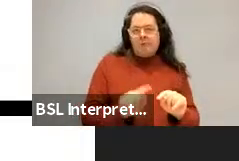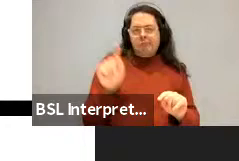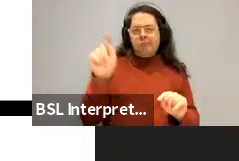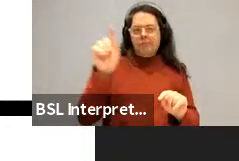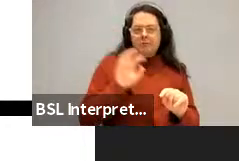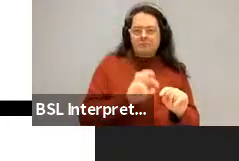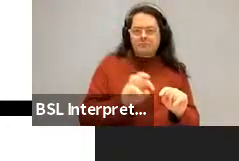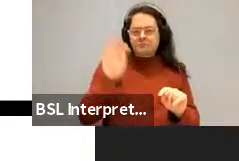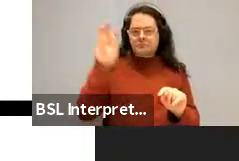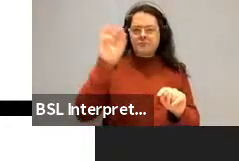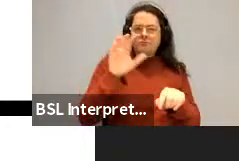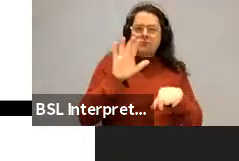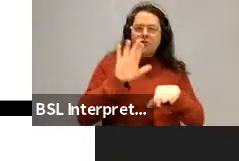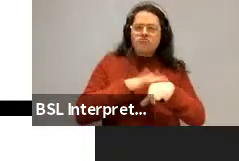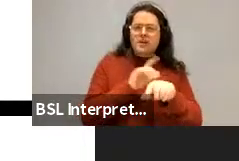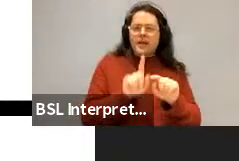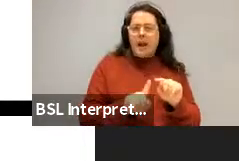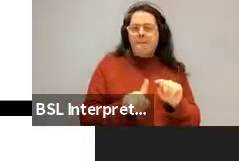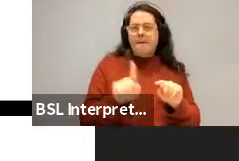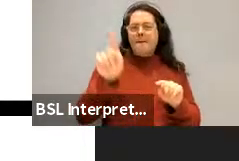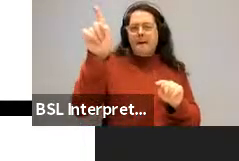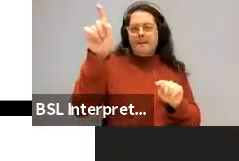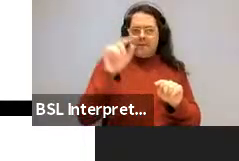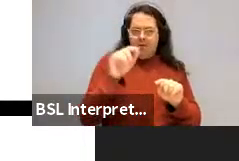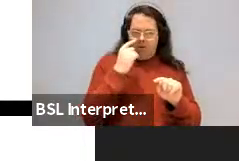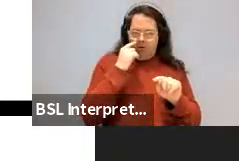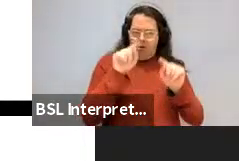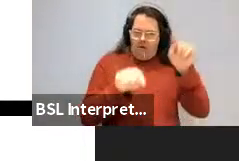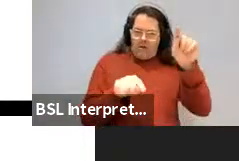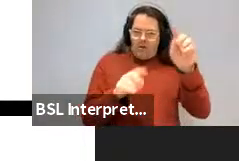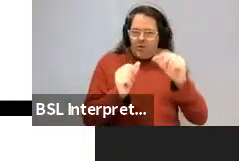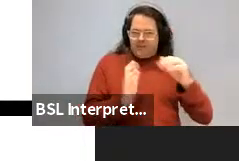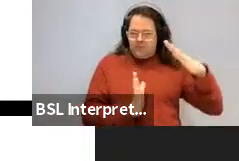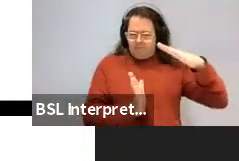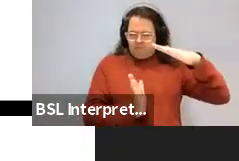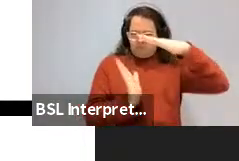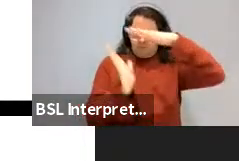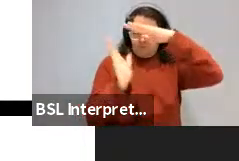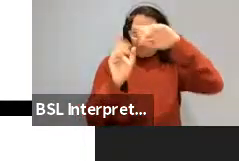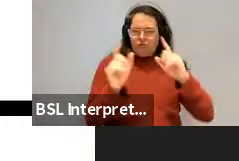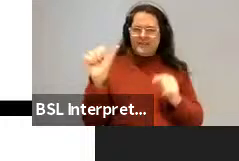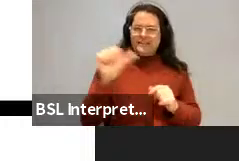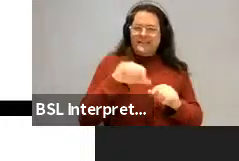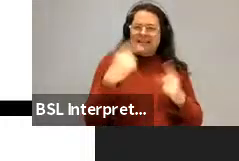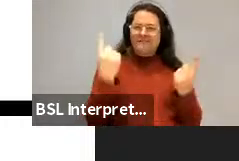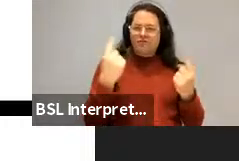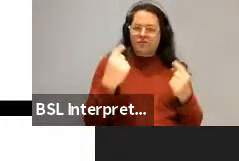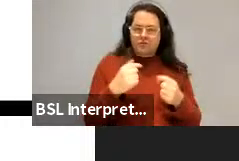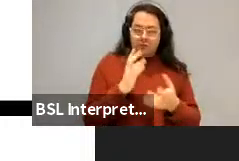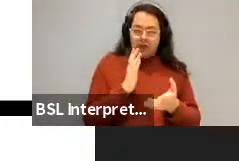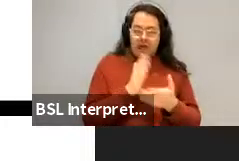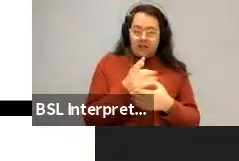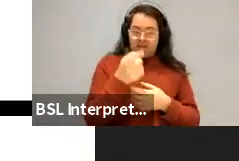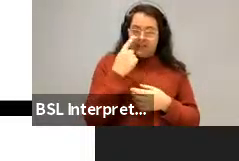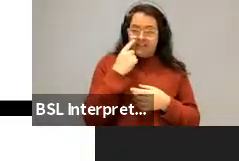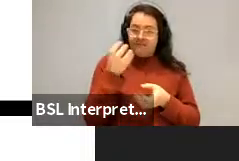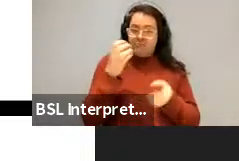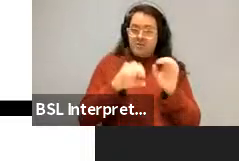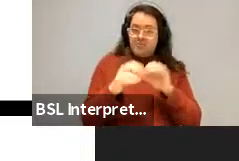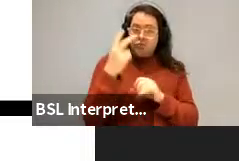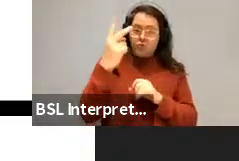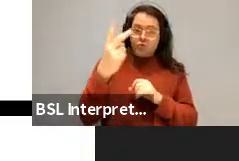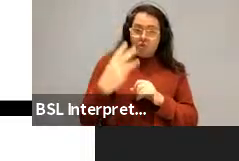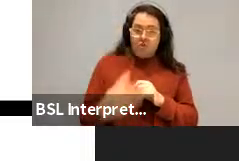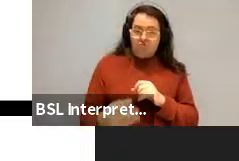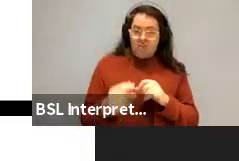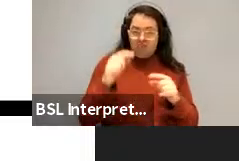into factive and manner or something like that, but there should be some interaction so that this slope is very different. If anything, we see, you know, the opposite slope, but really they're just, there's